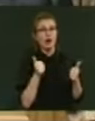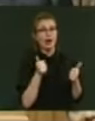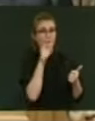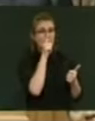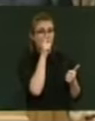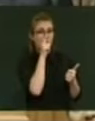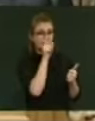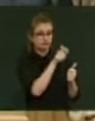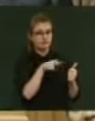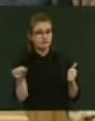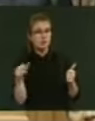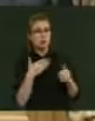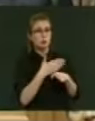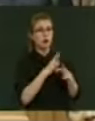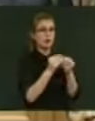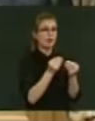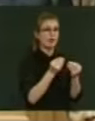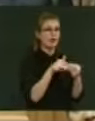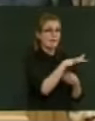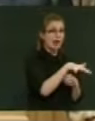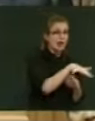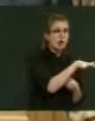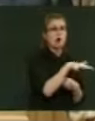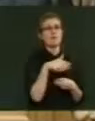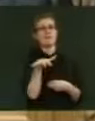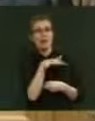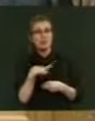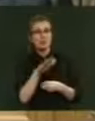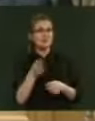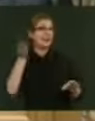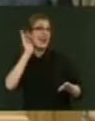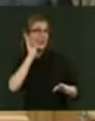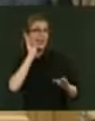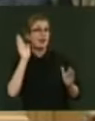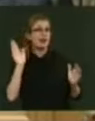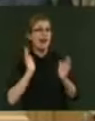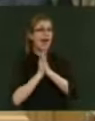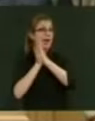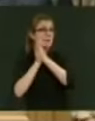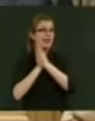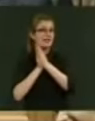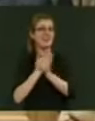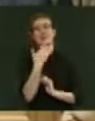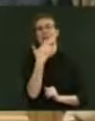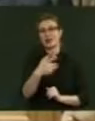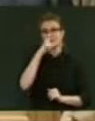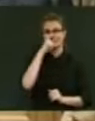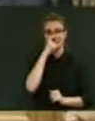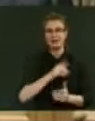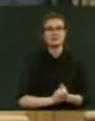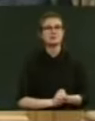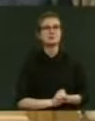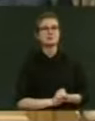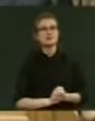ainga and families. Toa hira. Thank you, Sister. Mr Speaker, navigators played a hugely